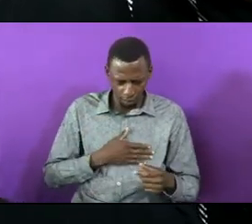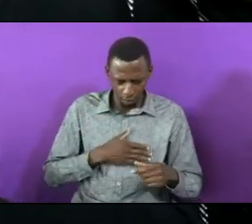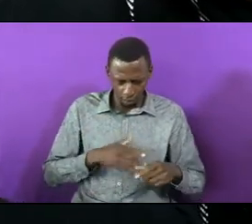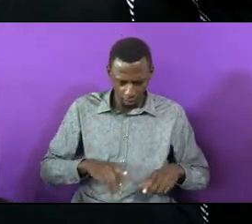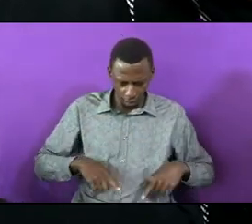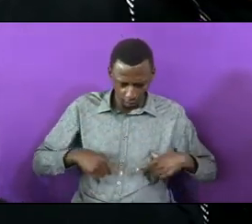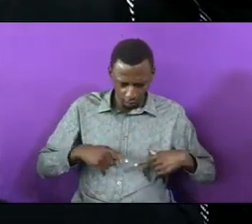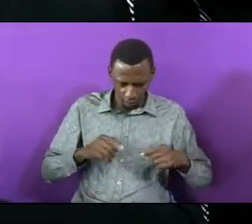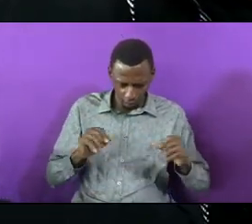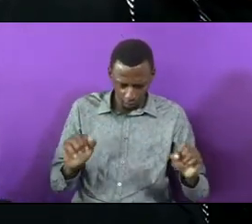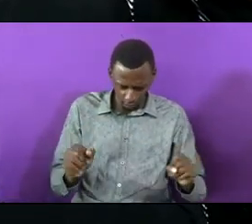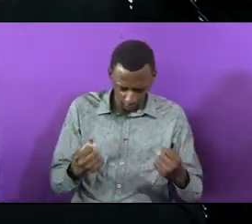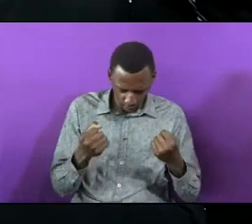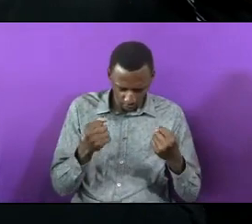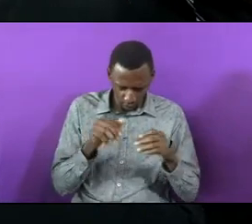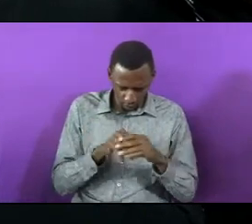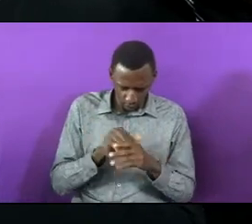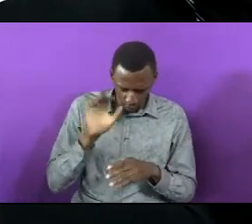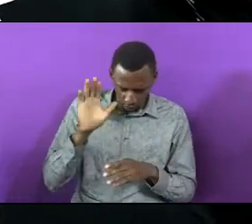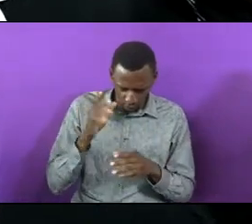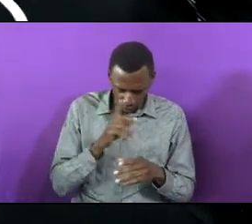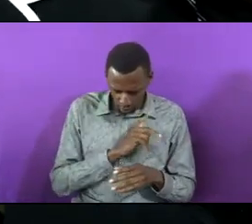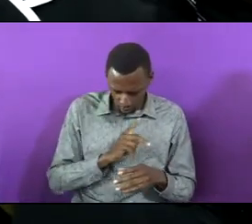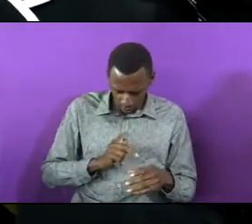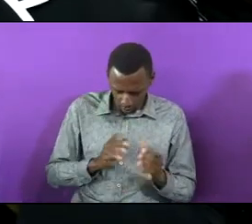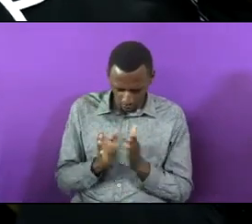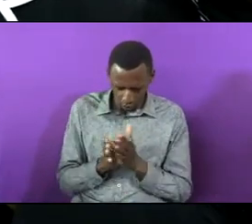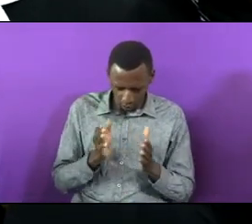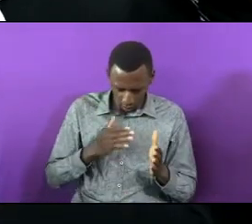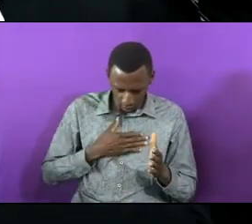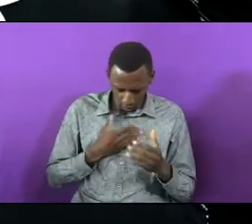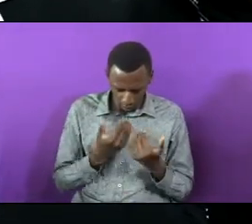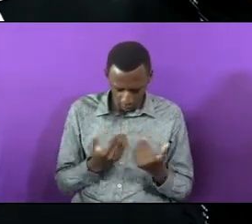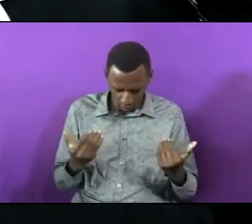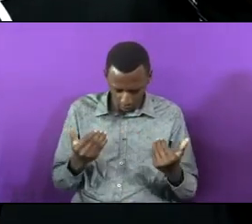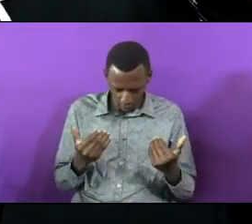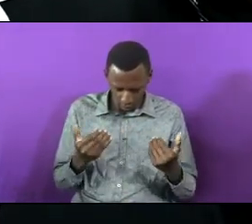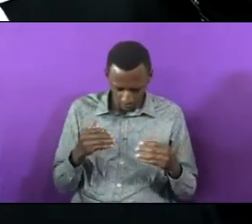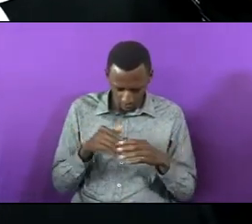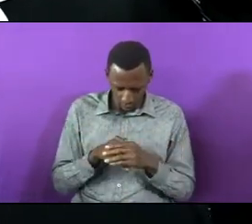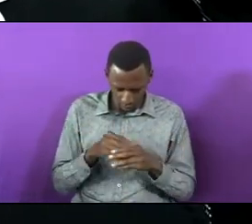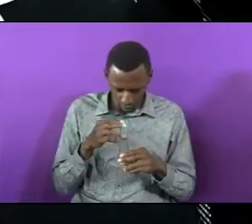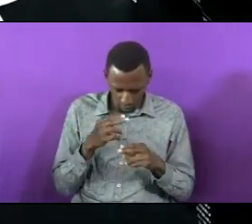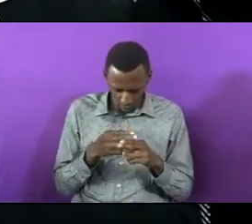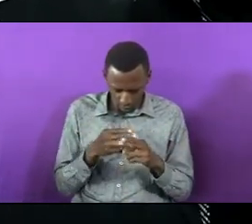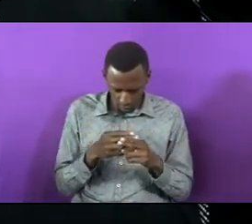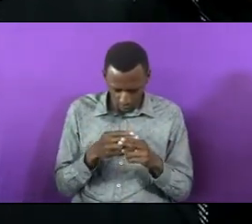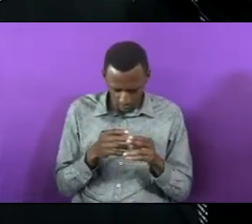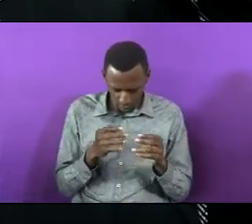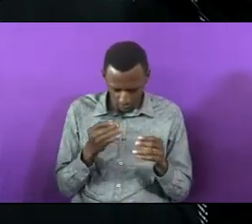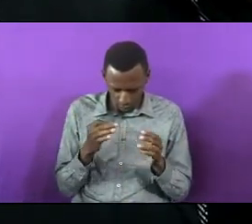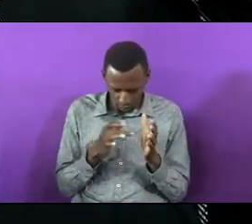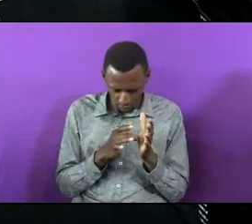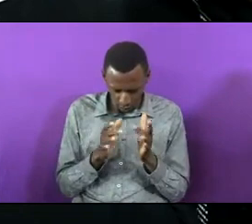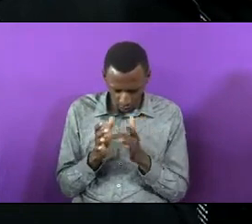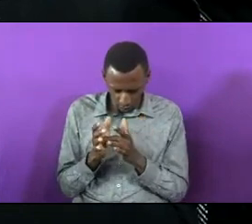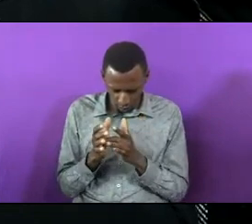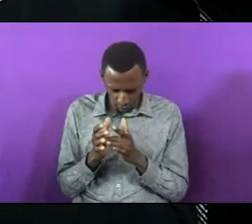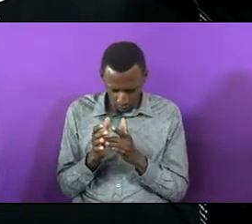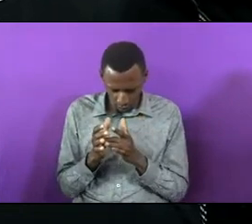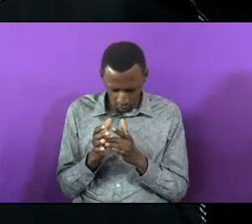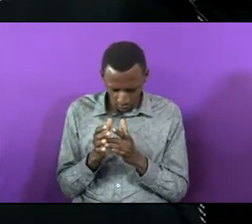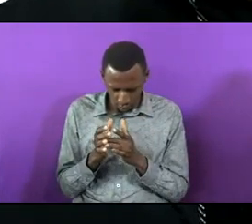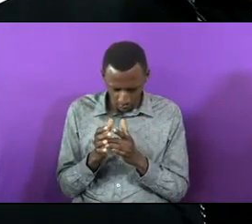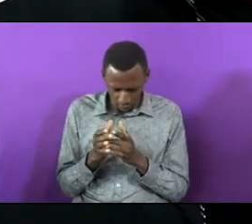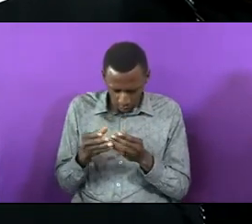may be saved in your kingdom with our children in Jesus name conquer them that they may lead the family to the unity of the